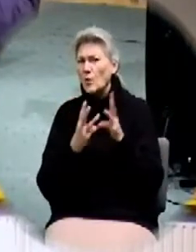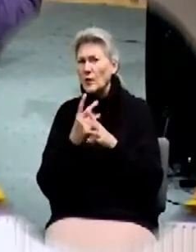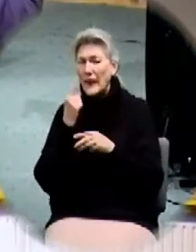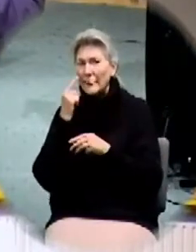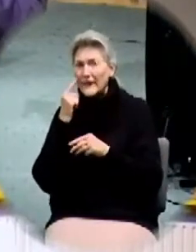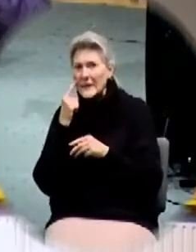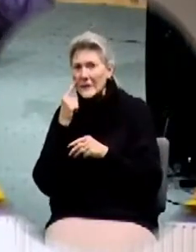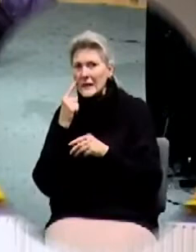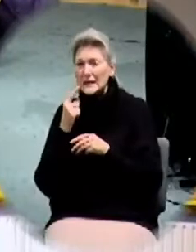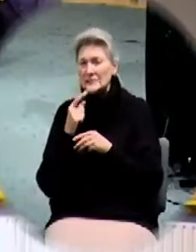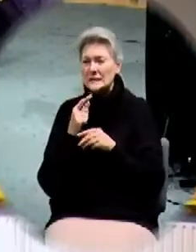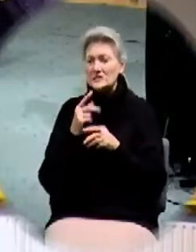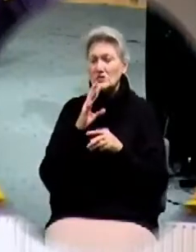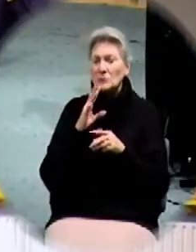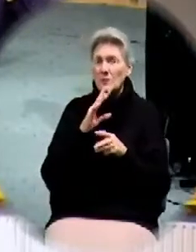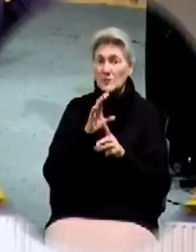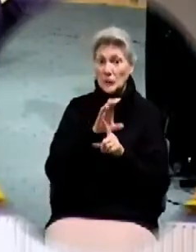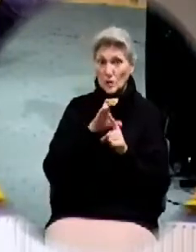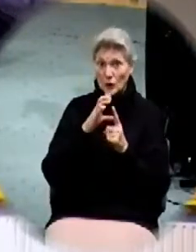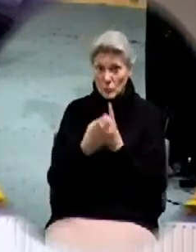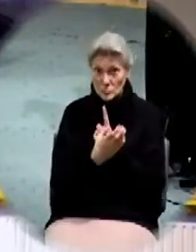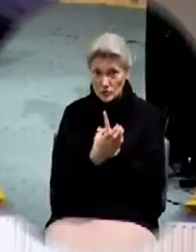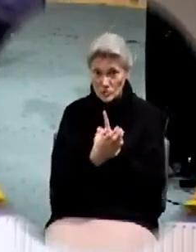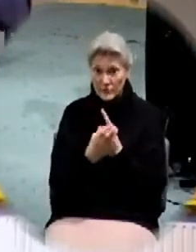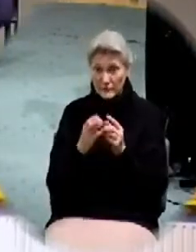church that is not being what the church ought to be